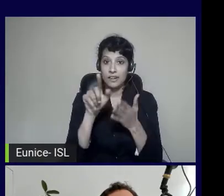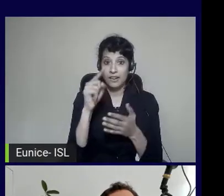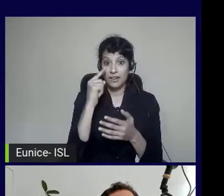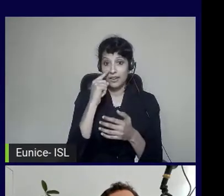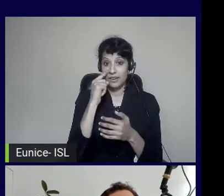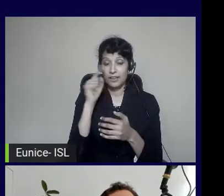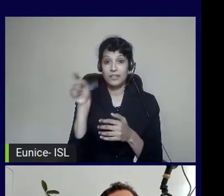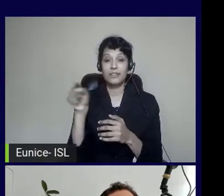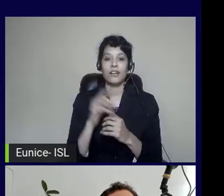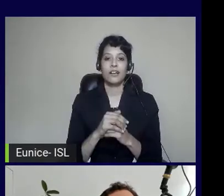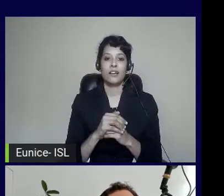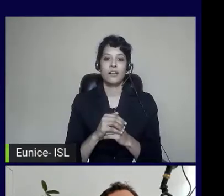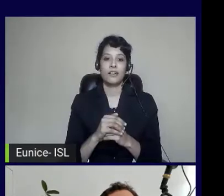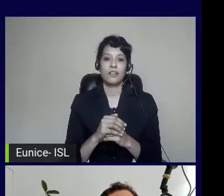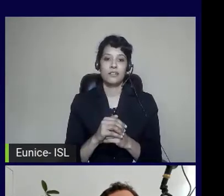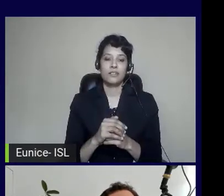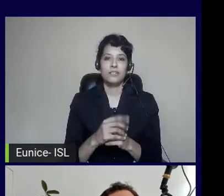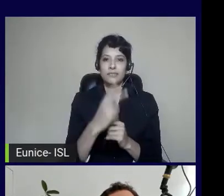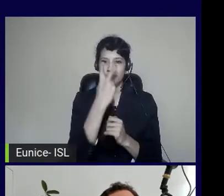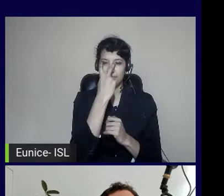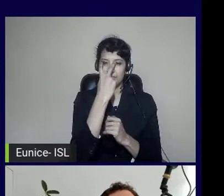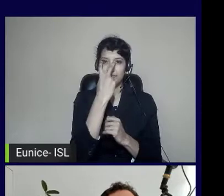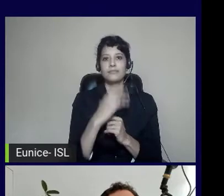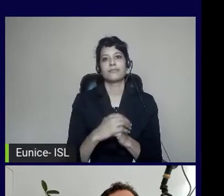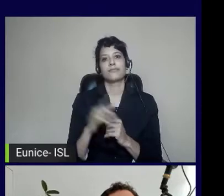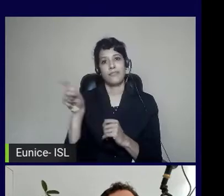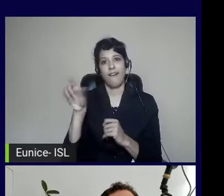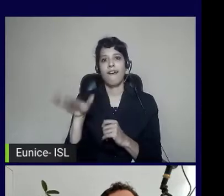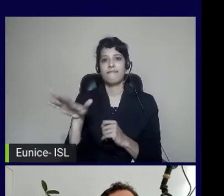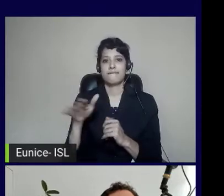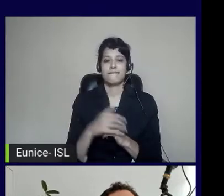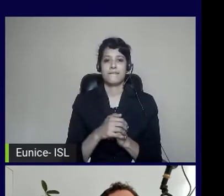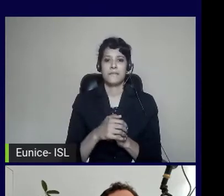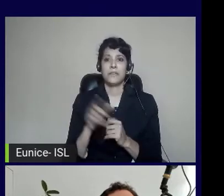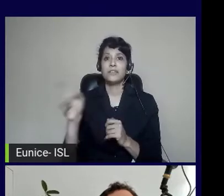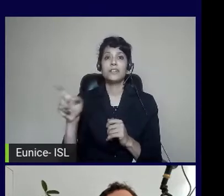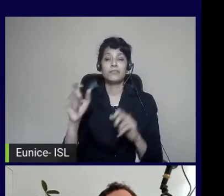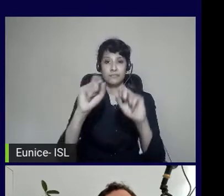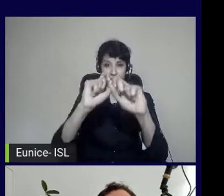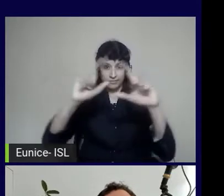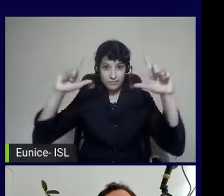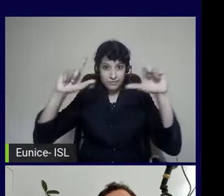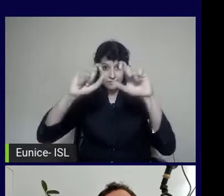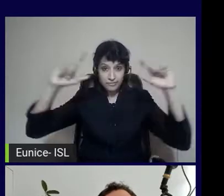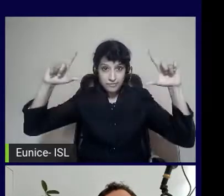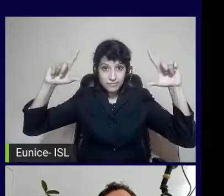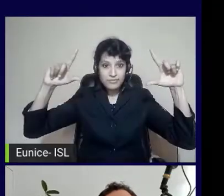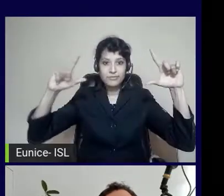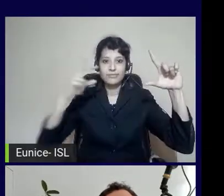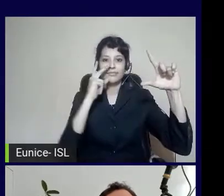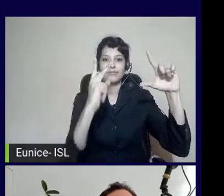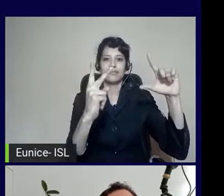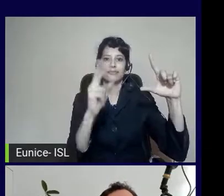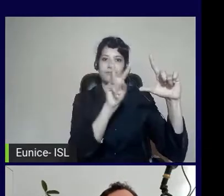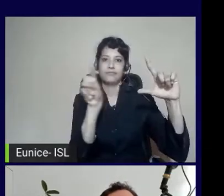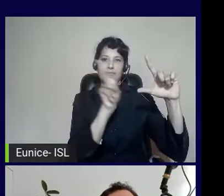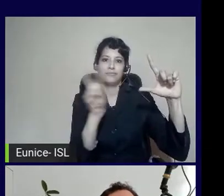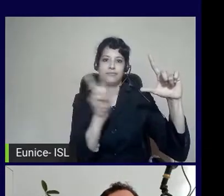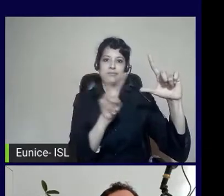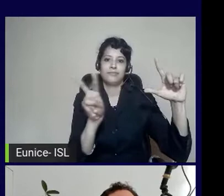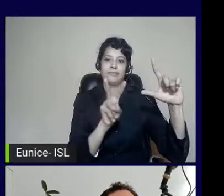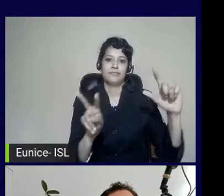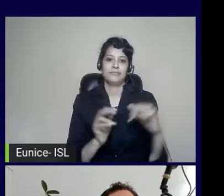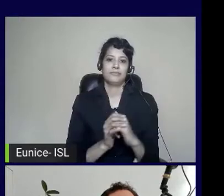she's severely slight-impaired. She's blind. And she uses a screen reader. Now, what you do in using these persona